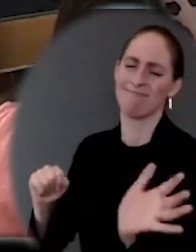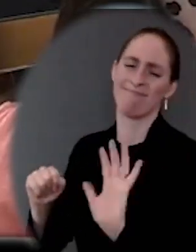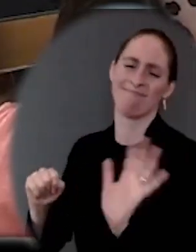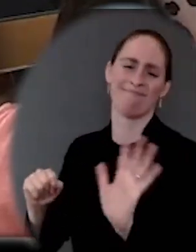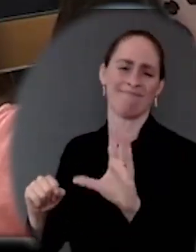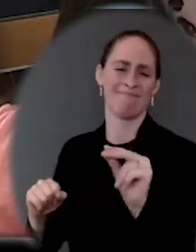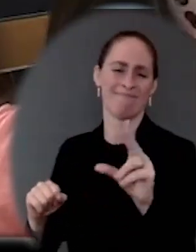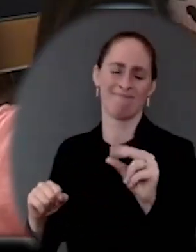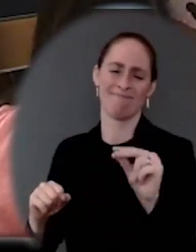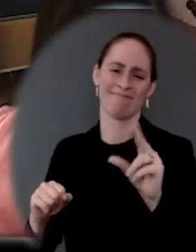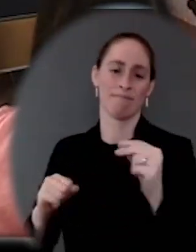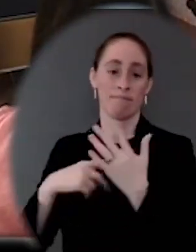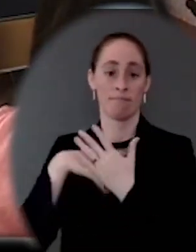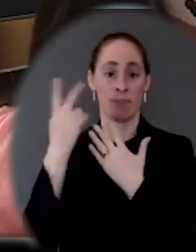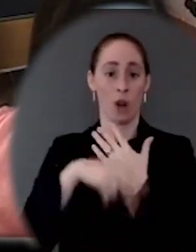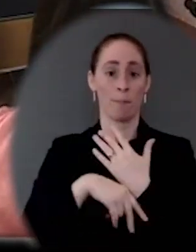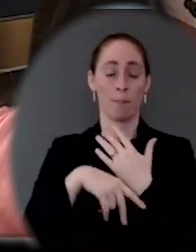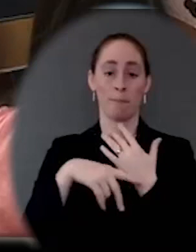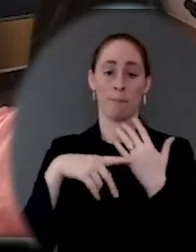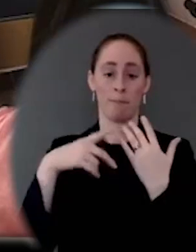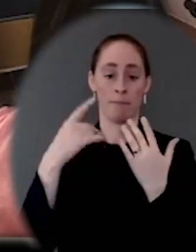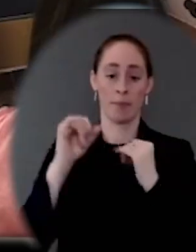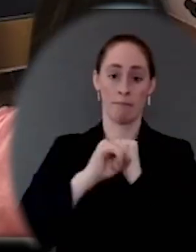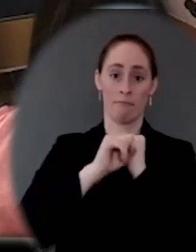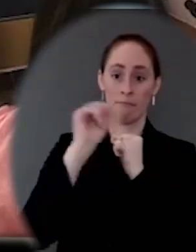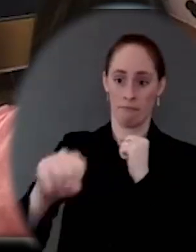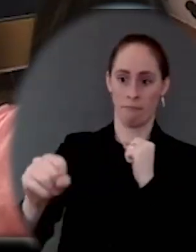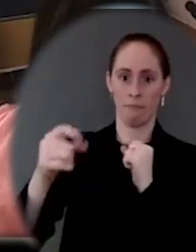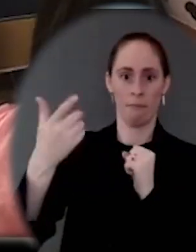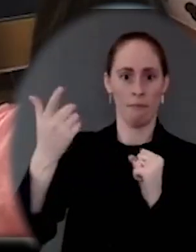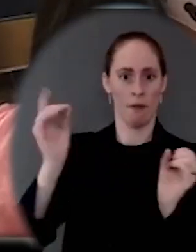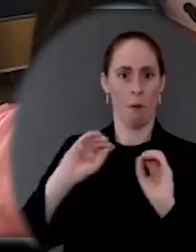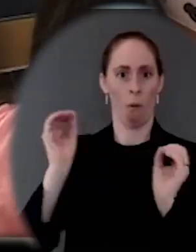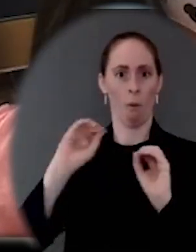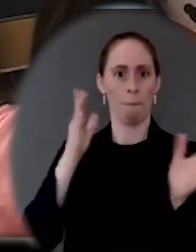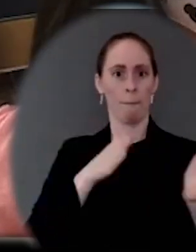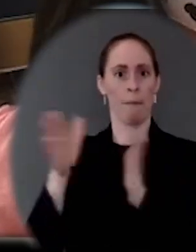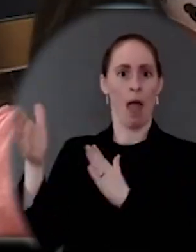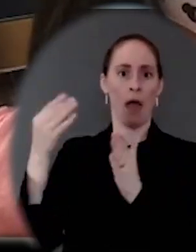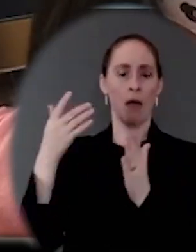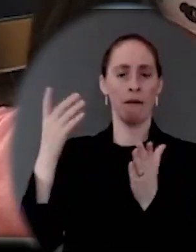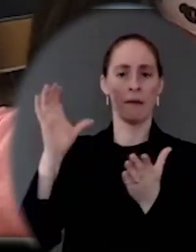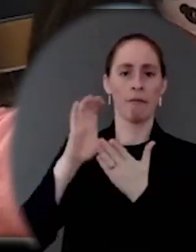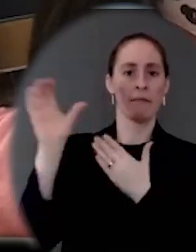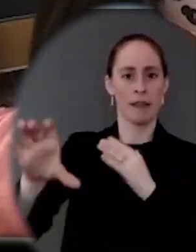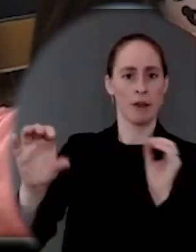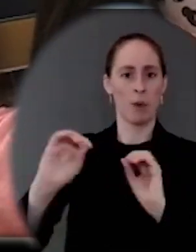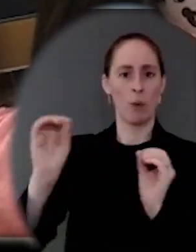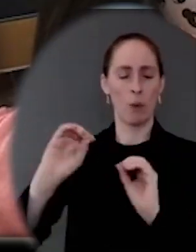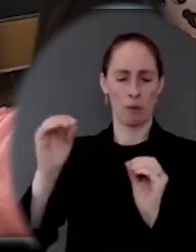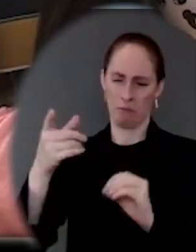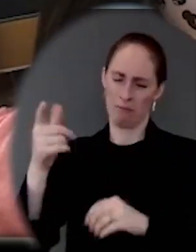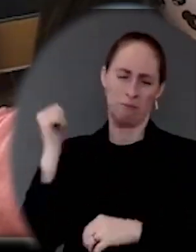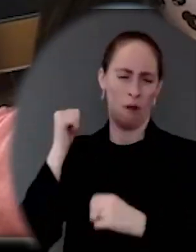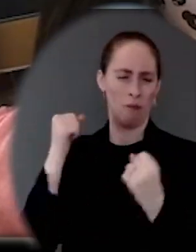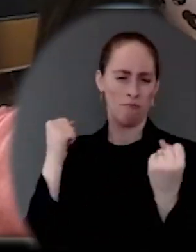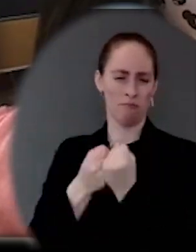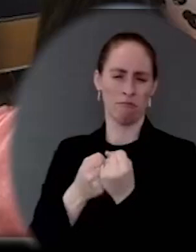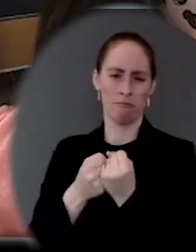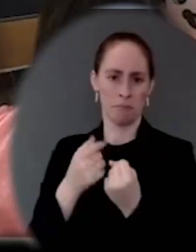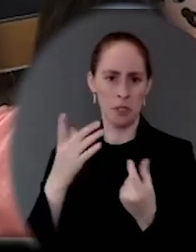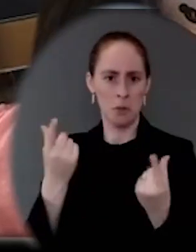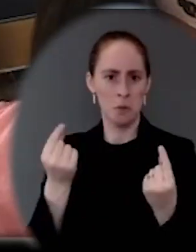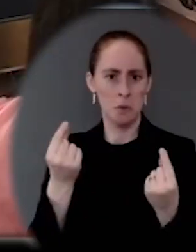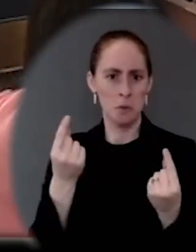paid for, period. And the reason I'm asking this question is, I envision a scenario where, in like two or three years, I'm still sitting here. Maybe you're not.